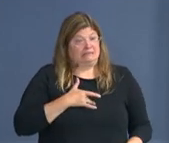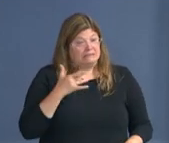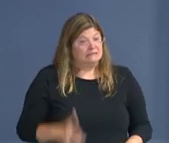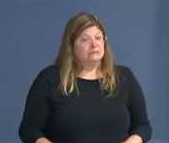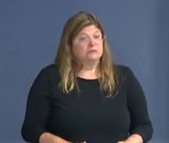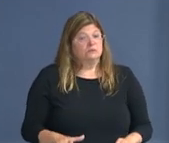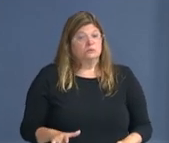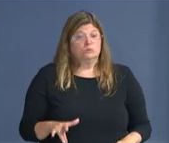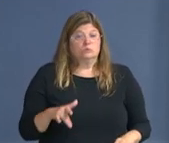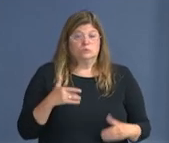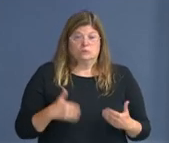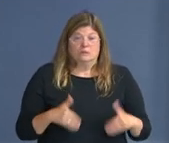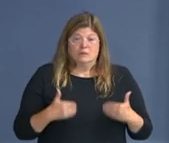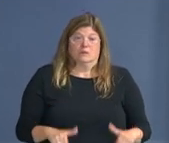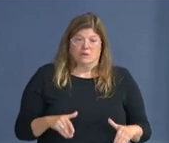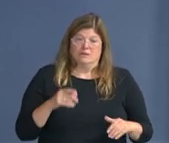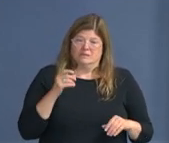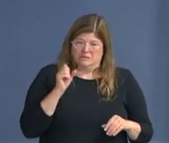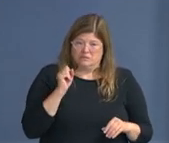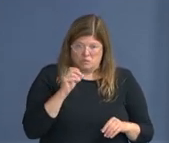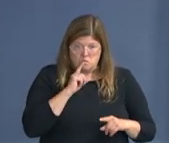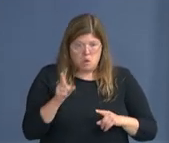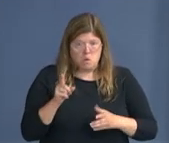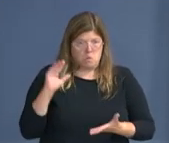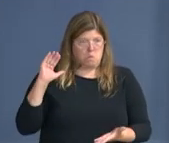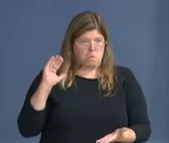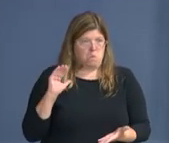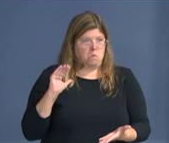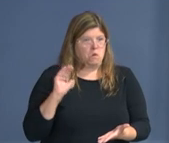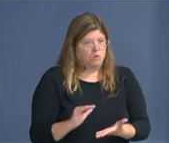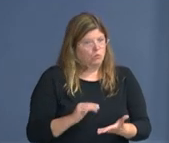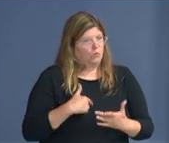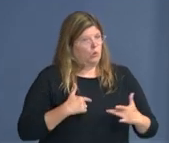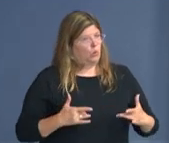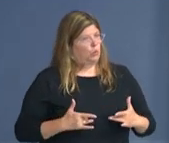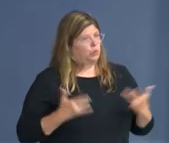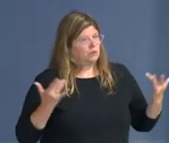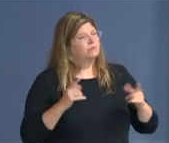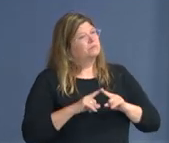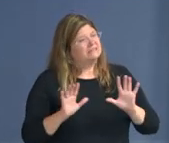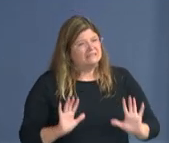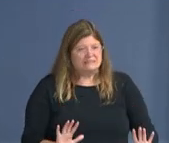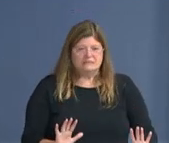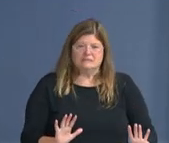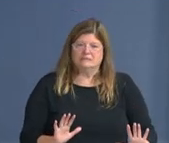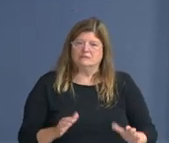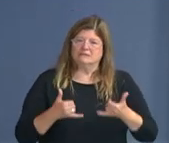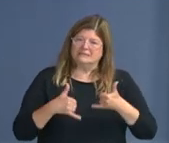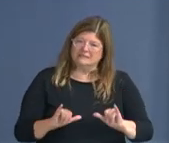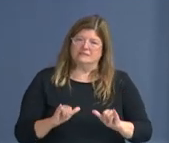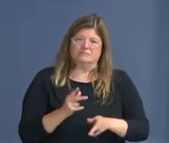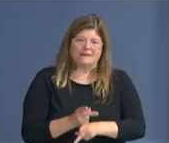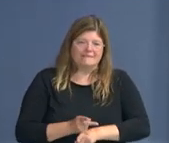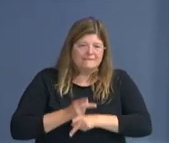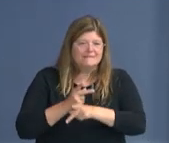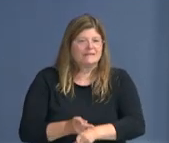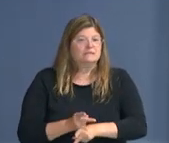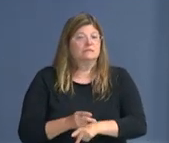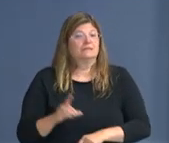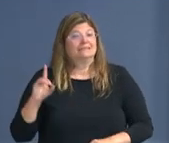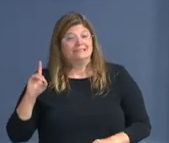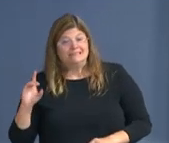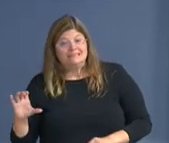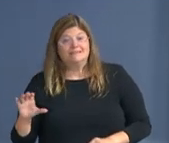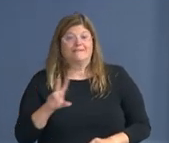we have blunted the curve in D.C., also in Maryland and Virginia, but we know that we are